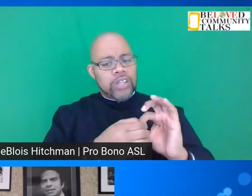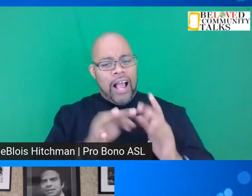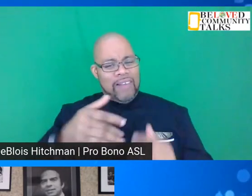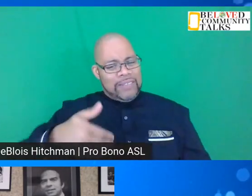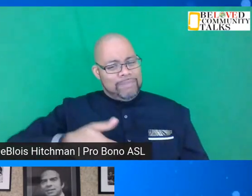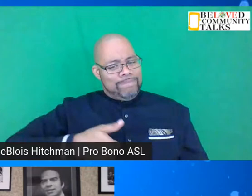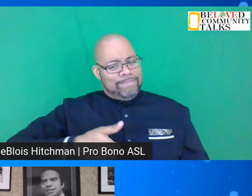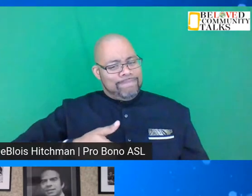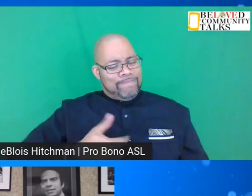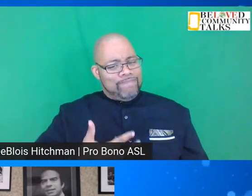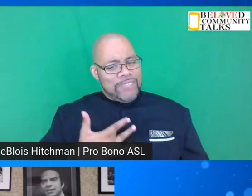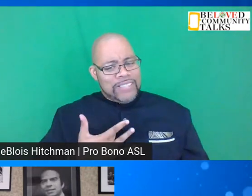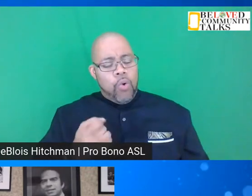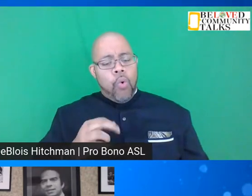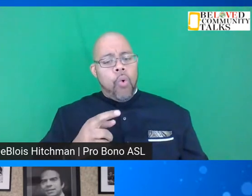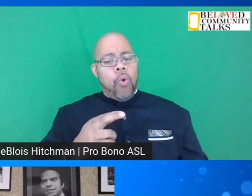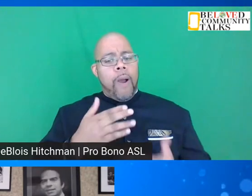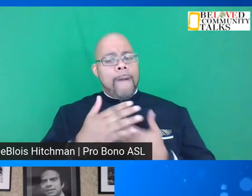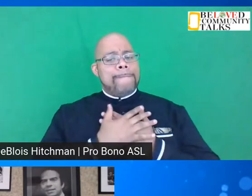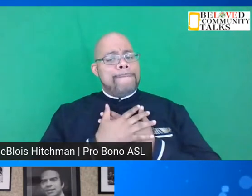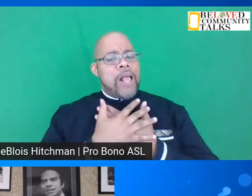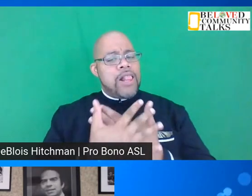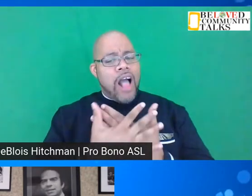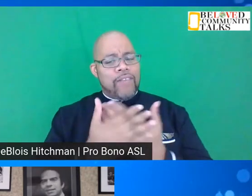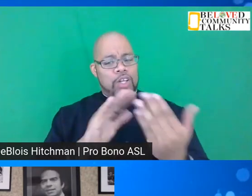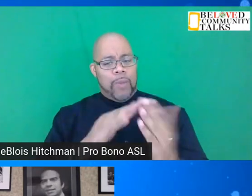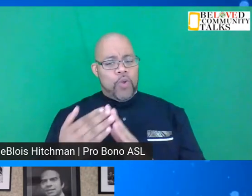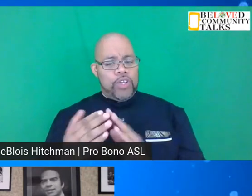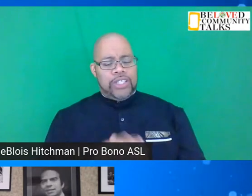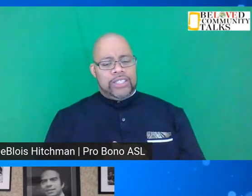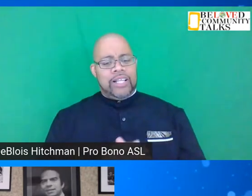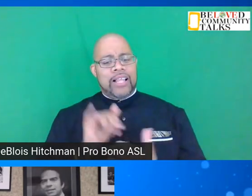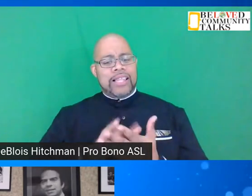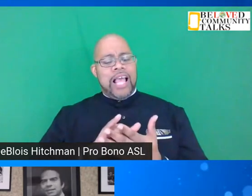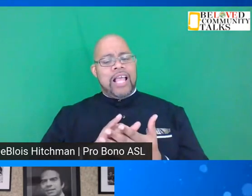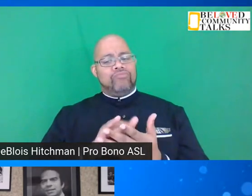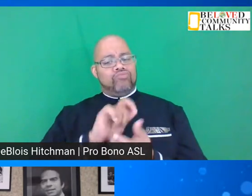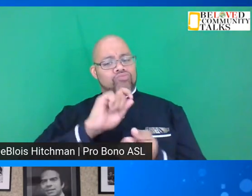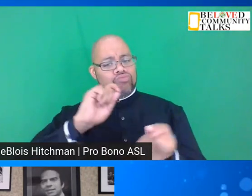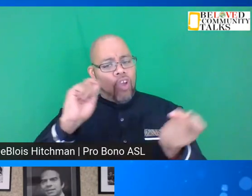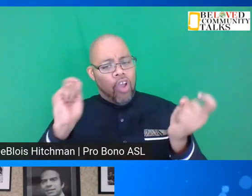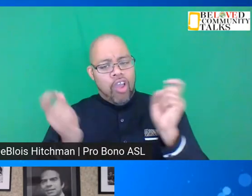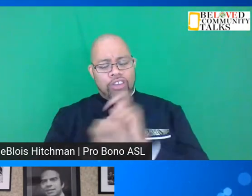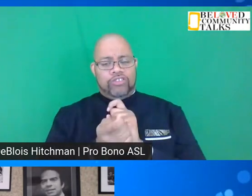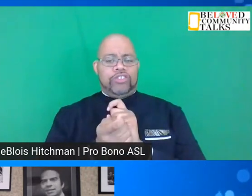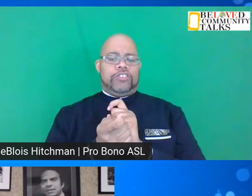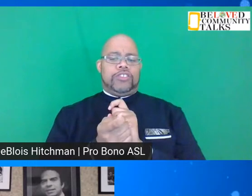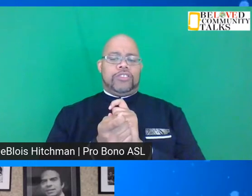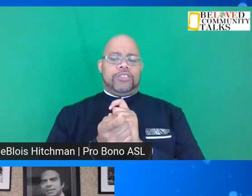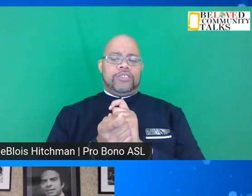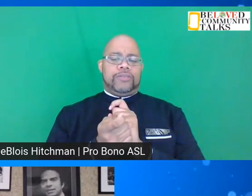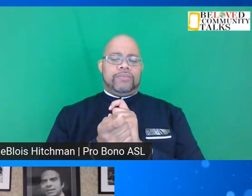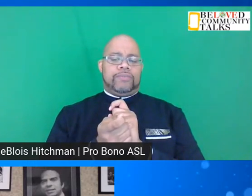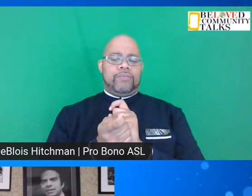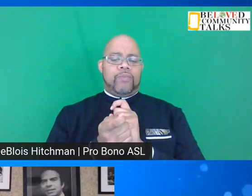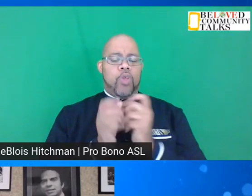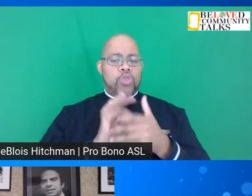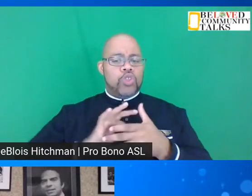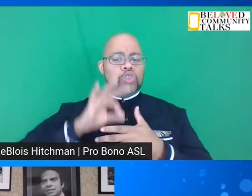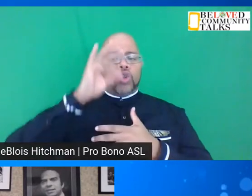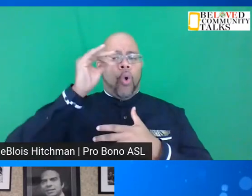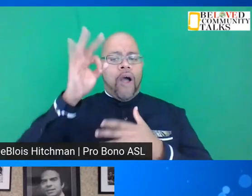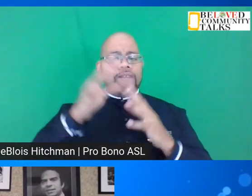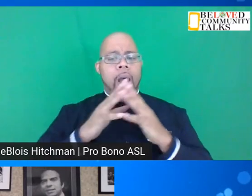or a beloved community that transforms the soul of